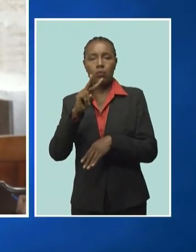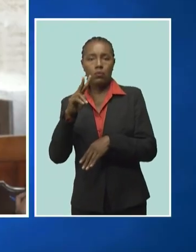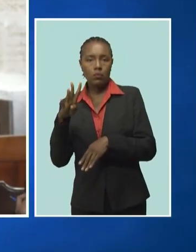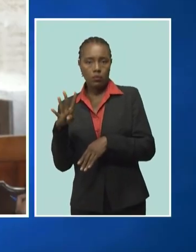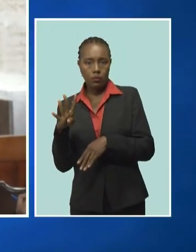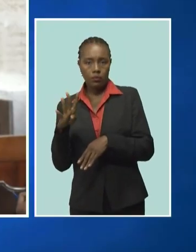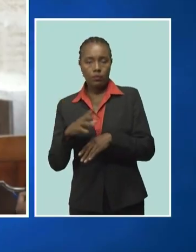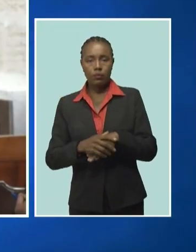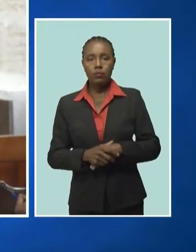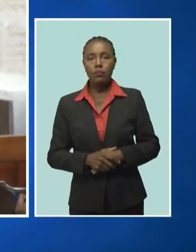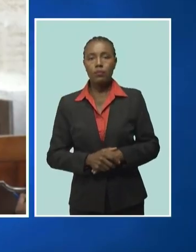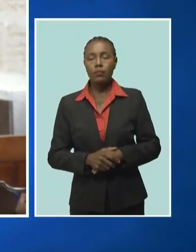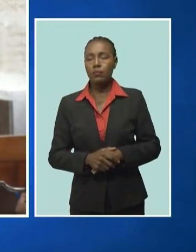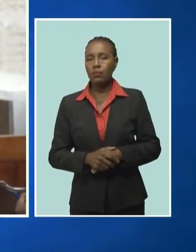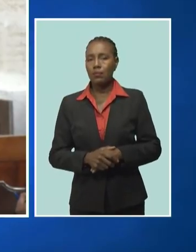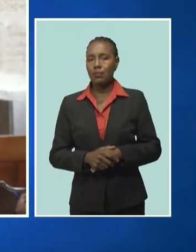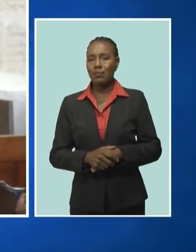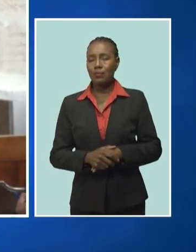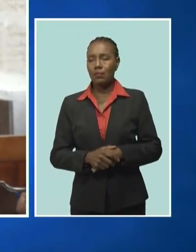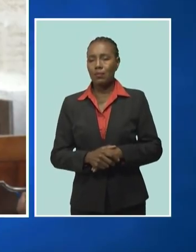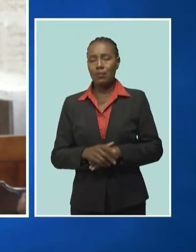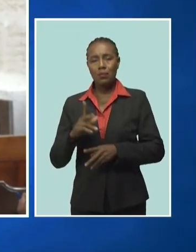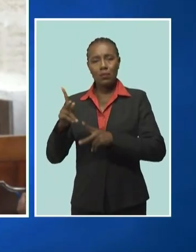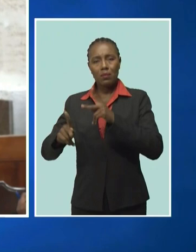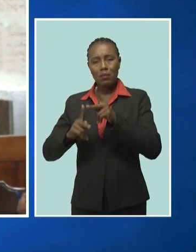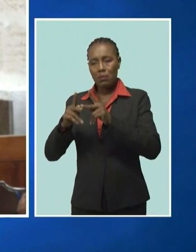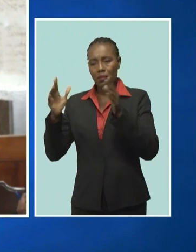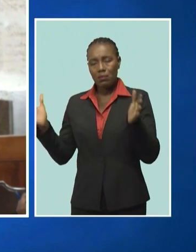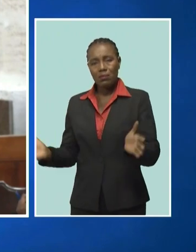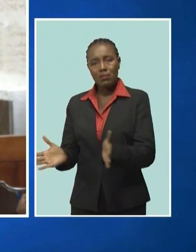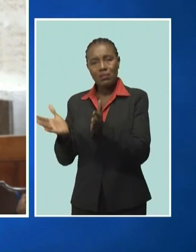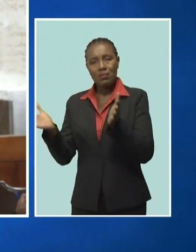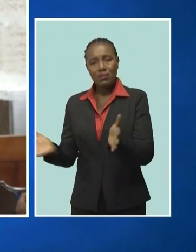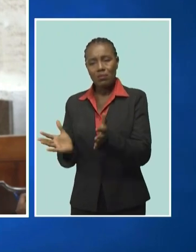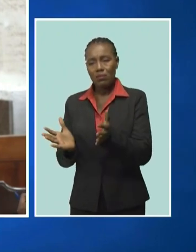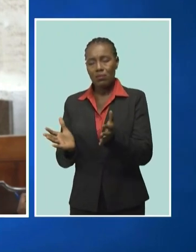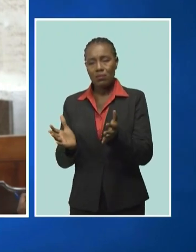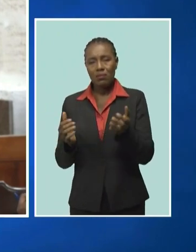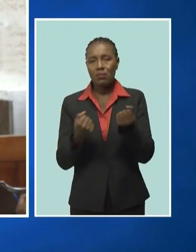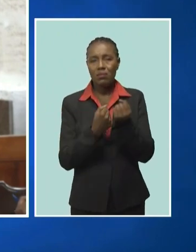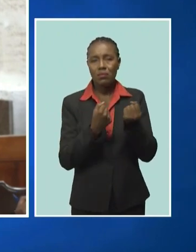How do we encourage persons to supplement the NAS?